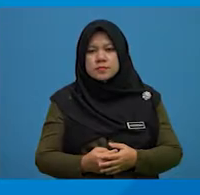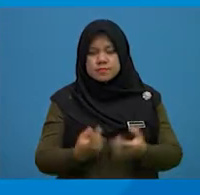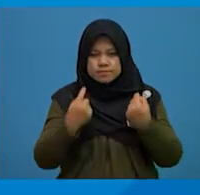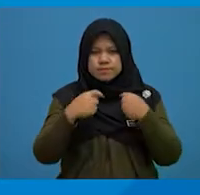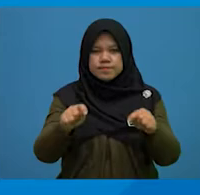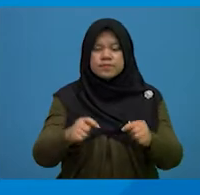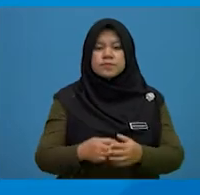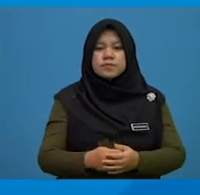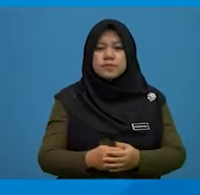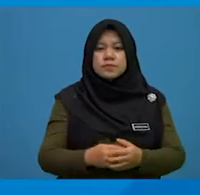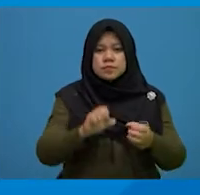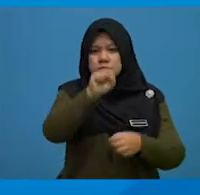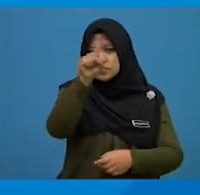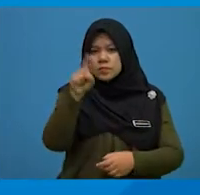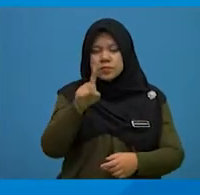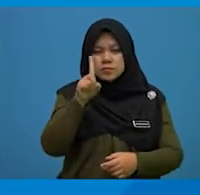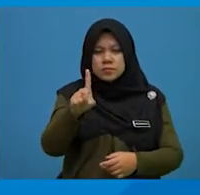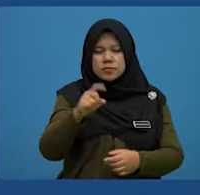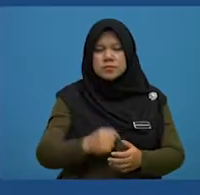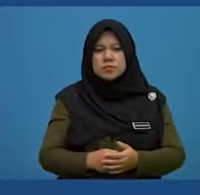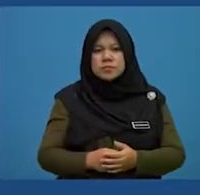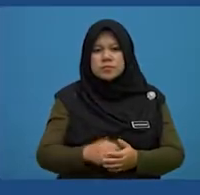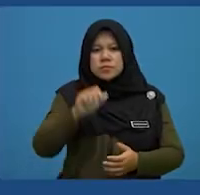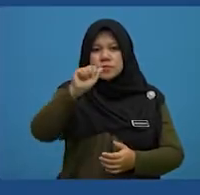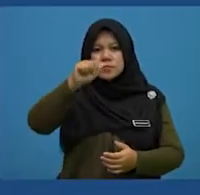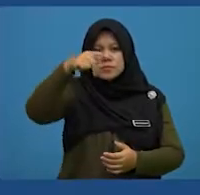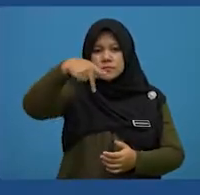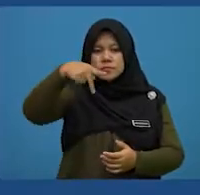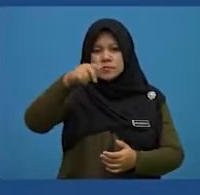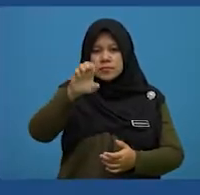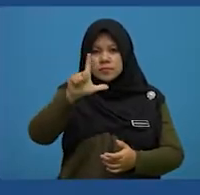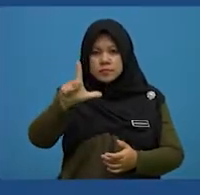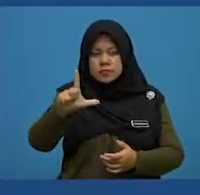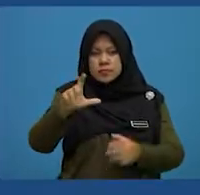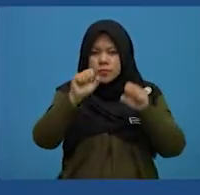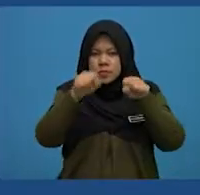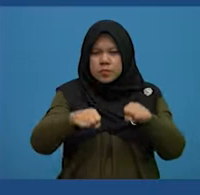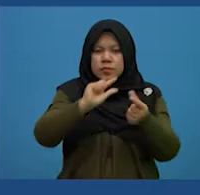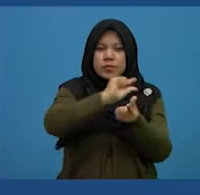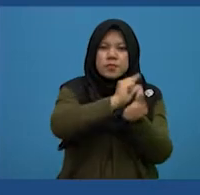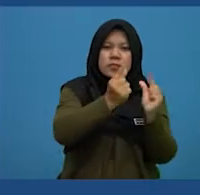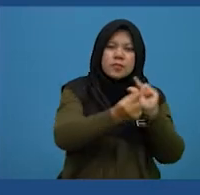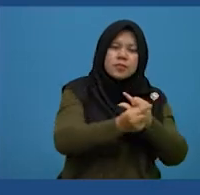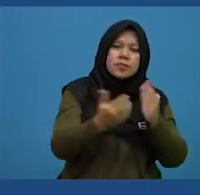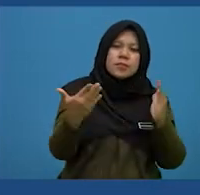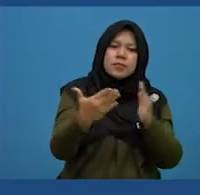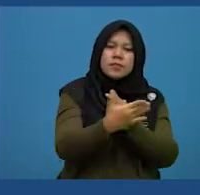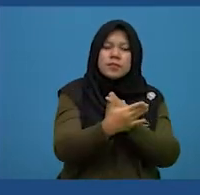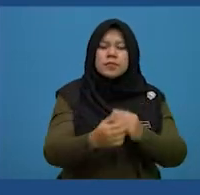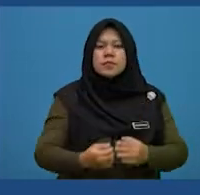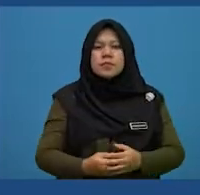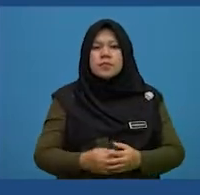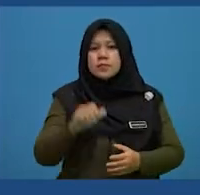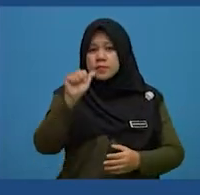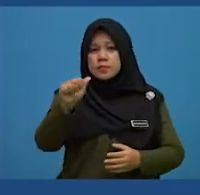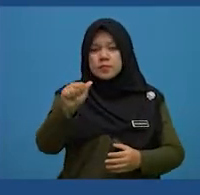Let's try. Question one. Appeal line five can best be replaced by